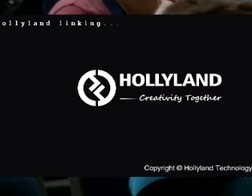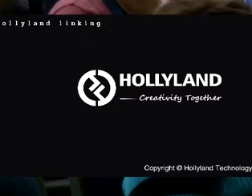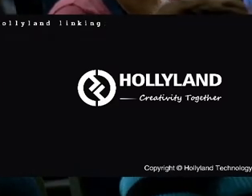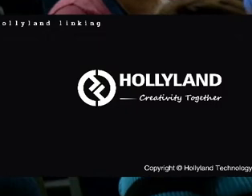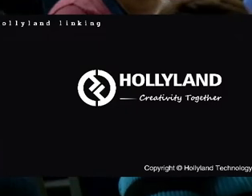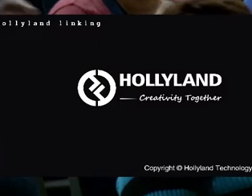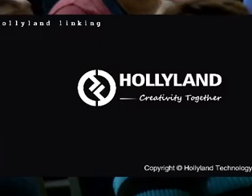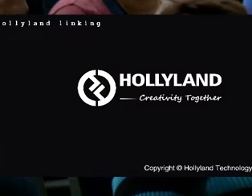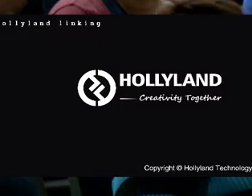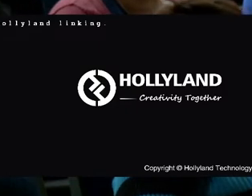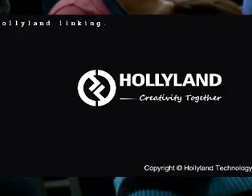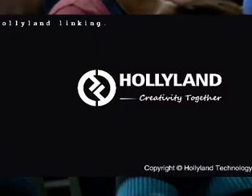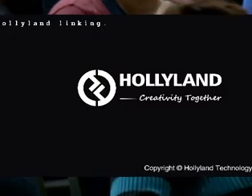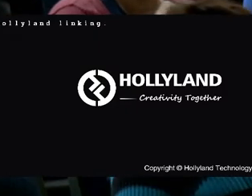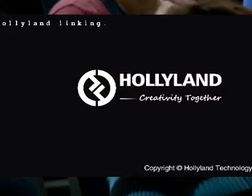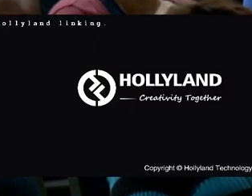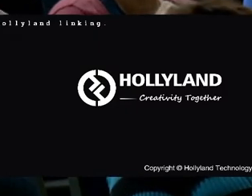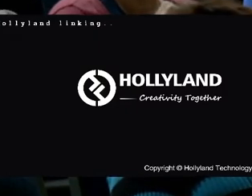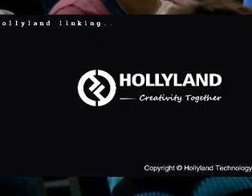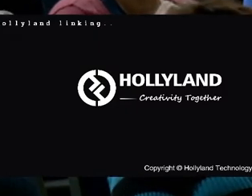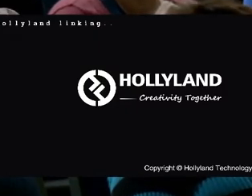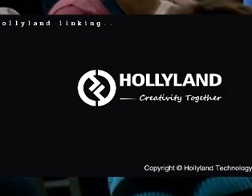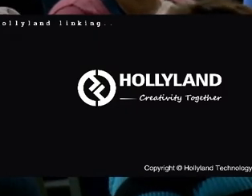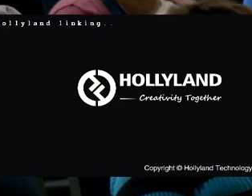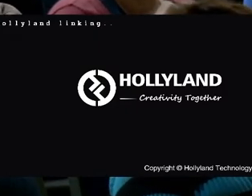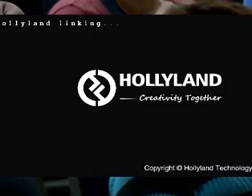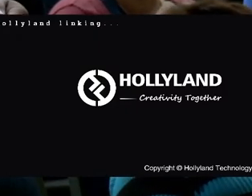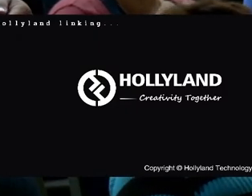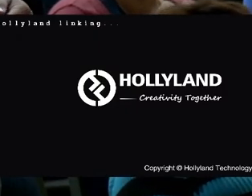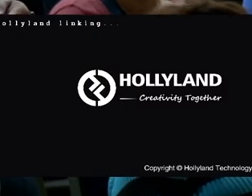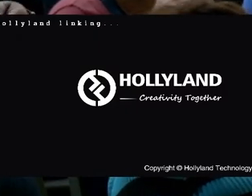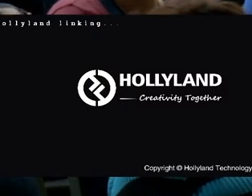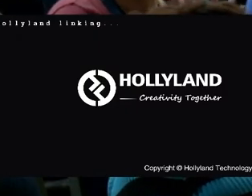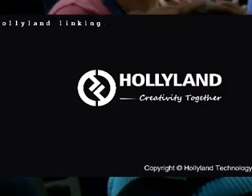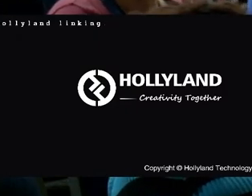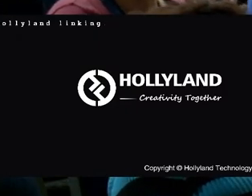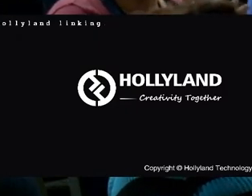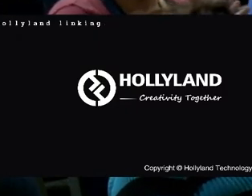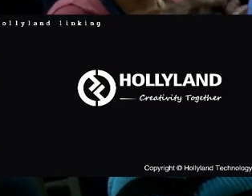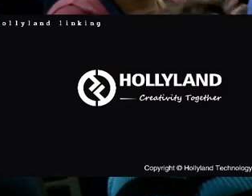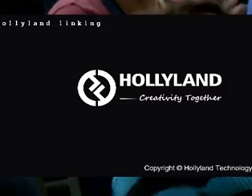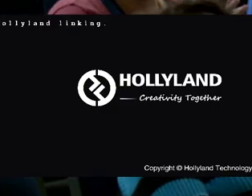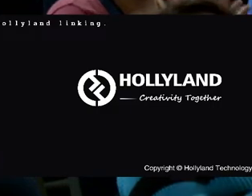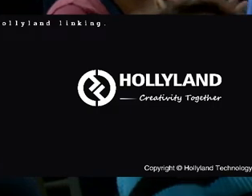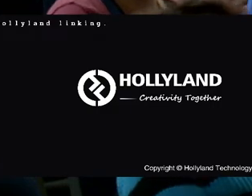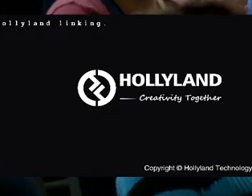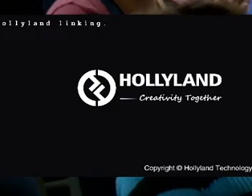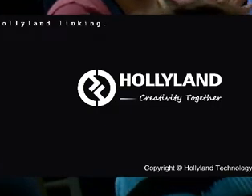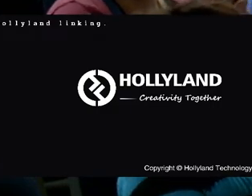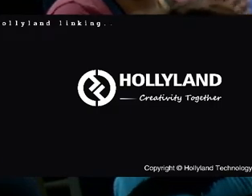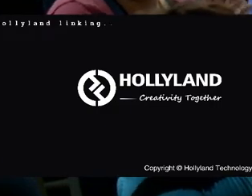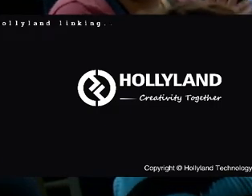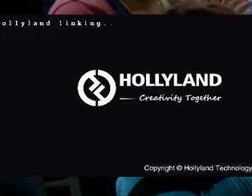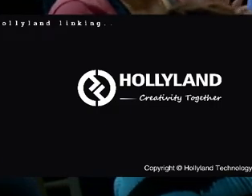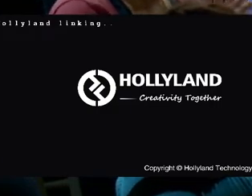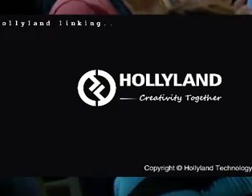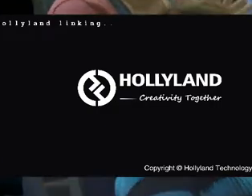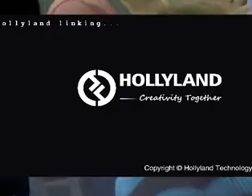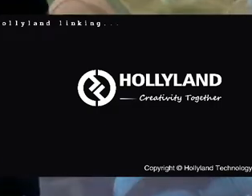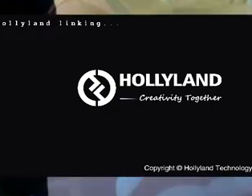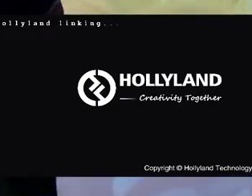something very broken and High Point deserves better. And that's why we're here to hear the concerns